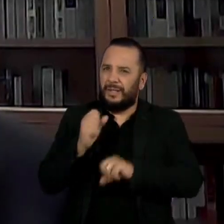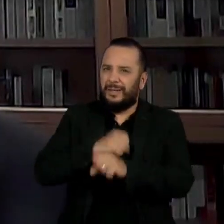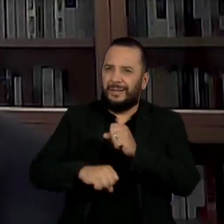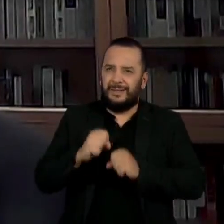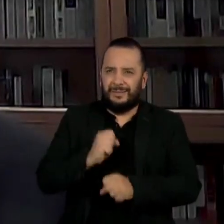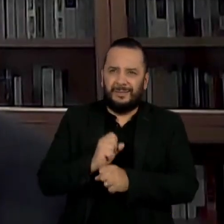yeah.